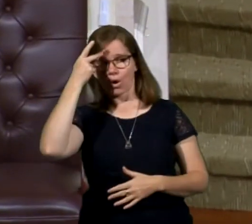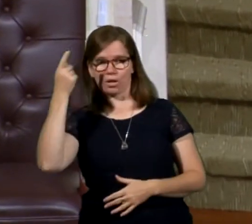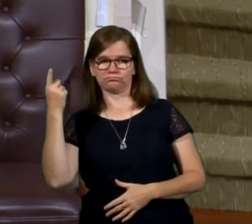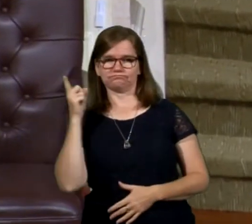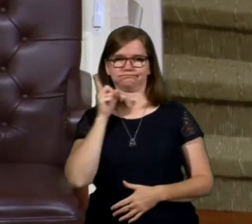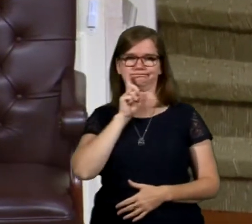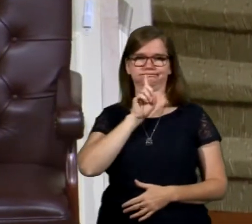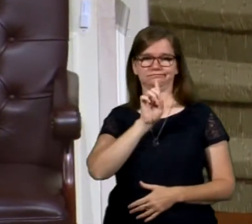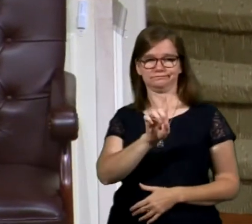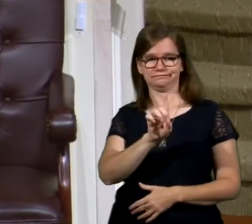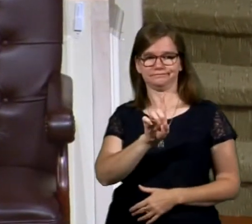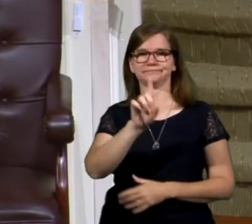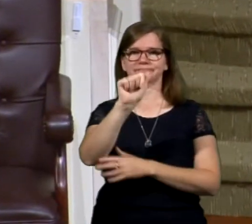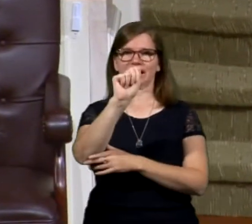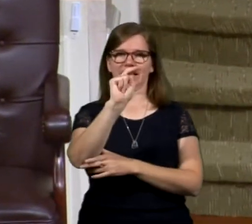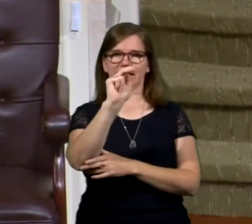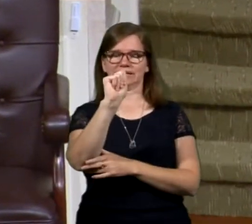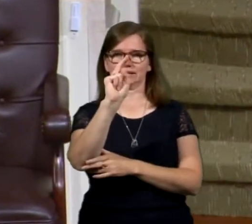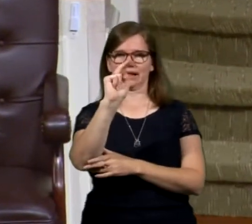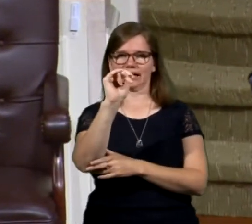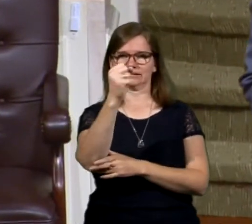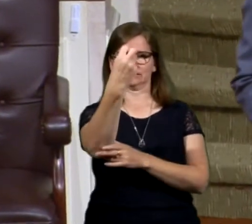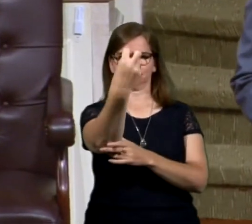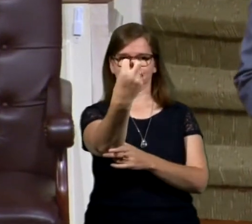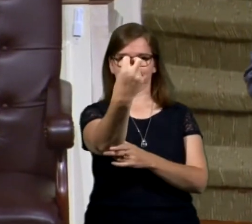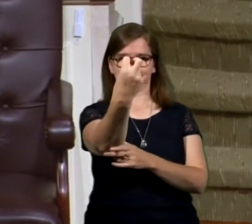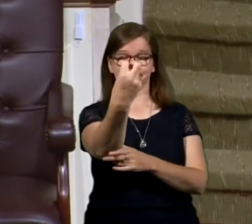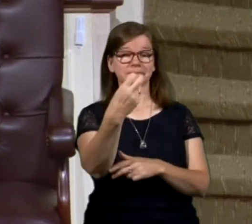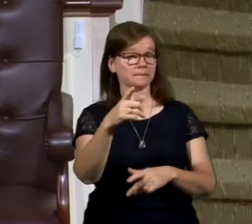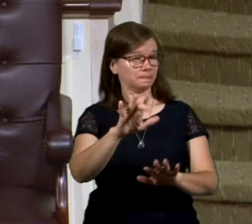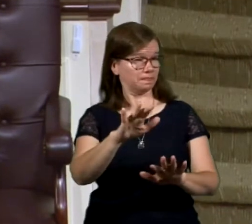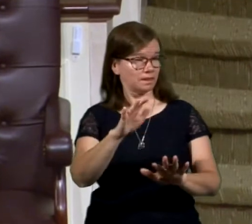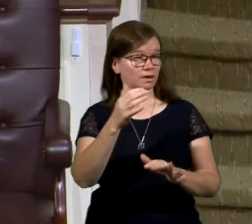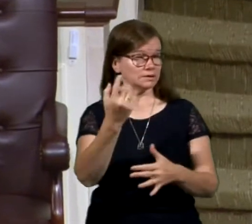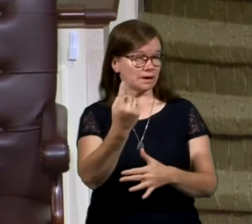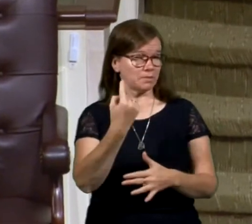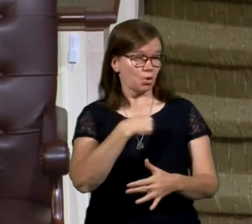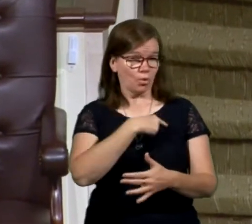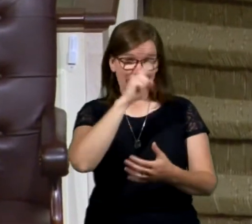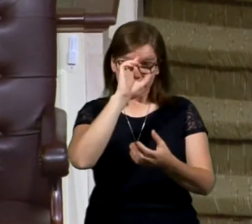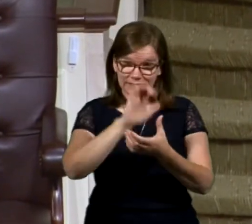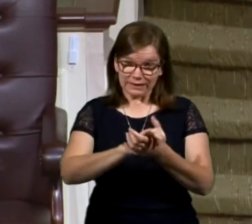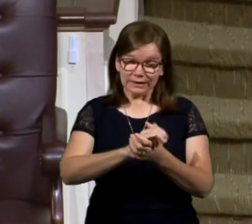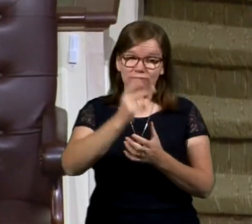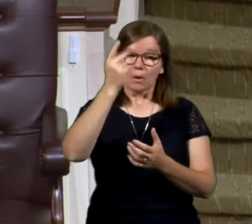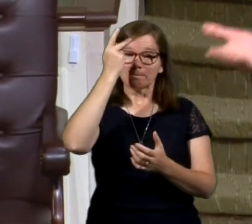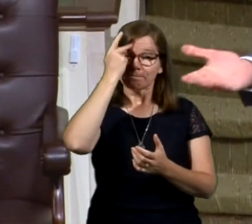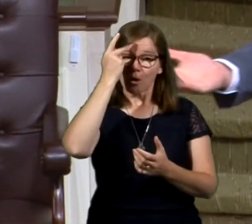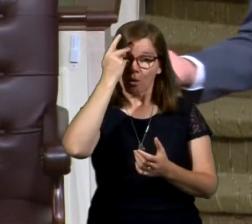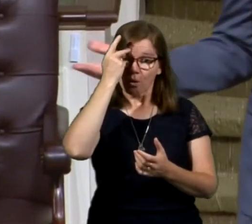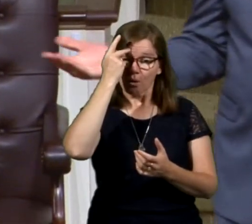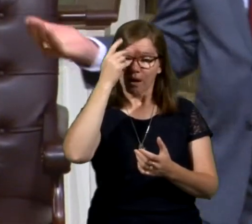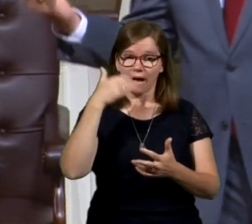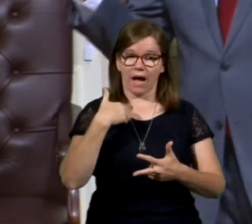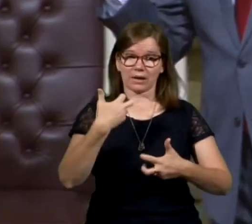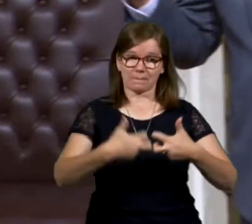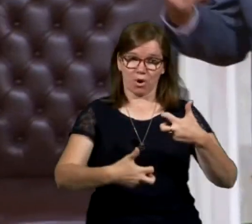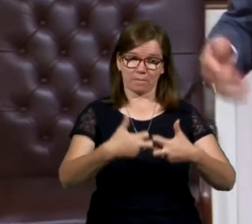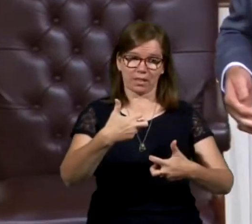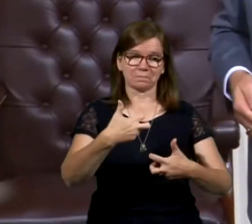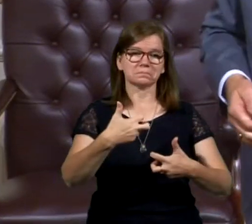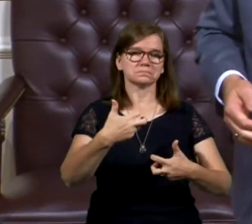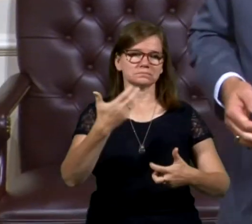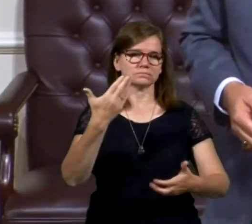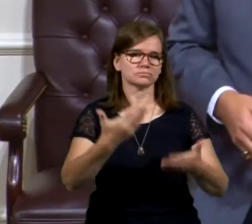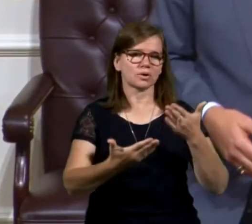and the Ananias is there. Now, keep in mind, there's something we believe that Paul had a problem with, and that was his